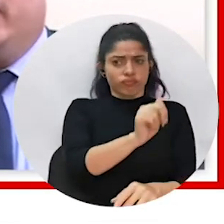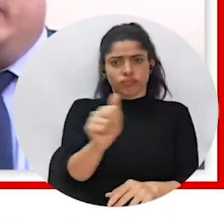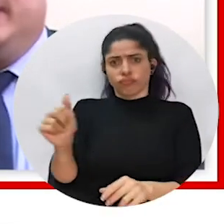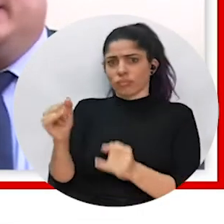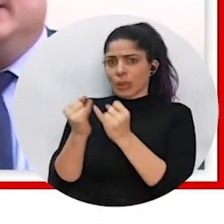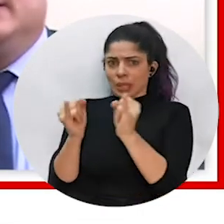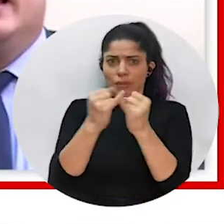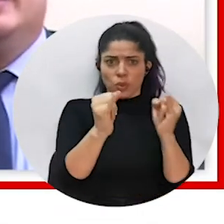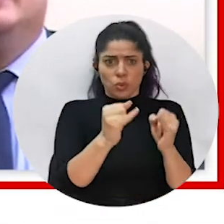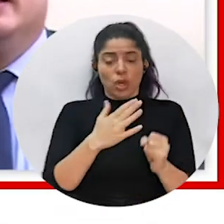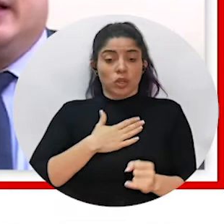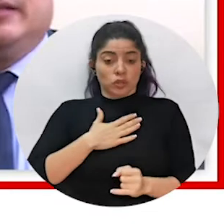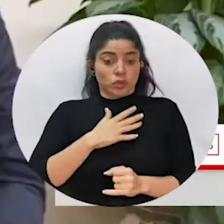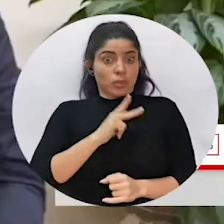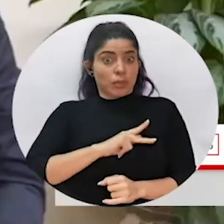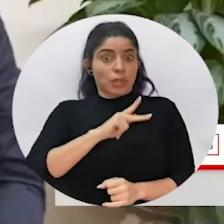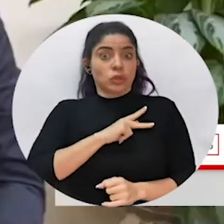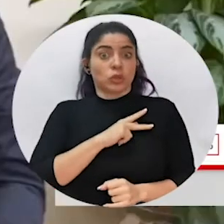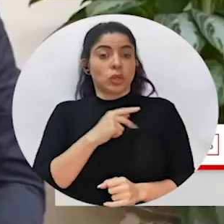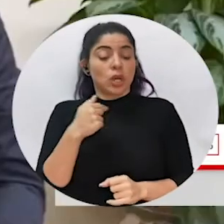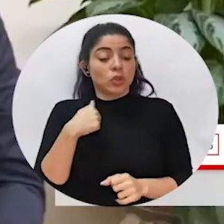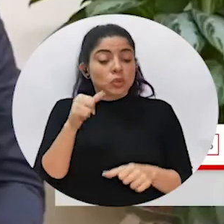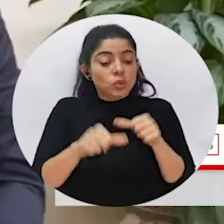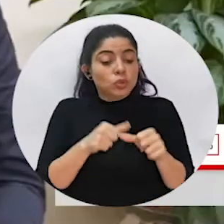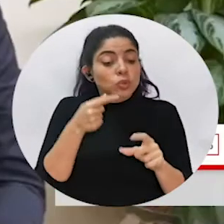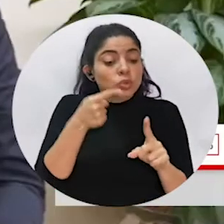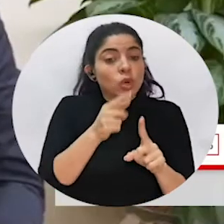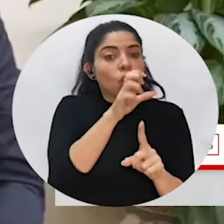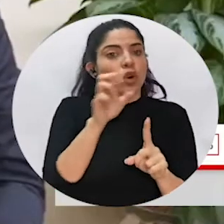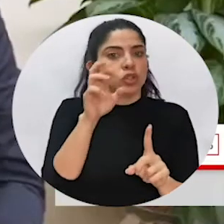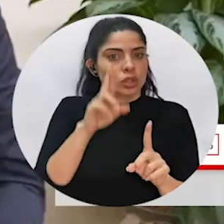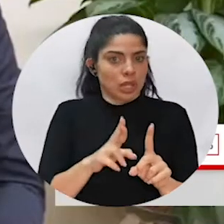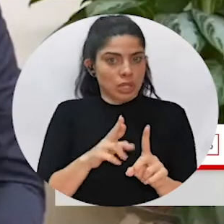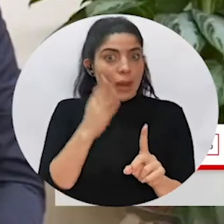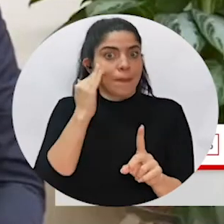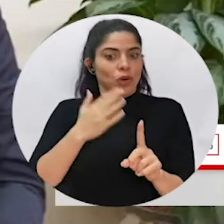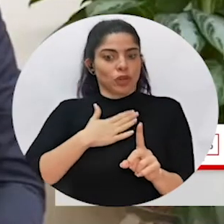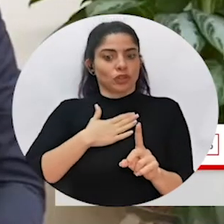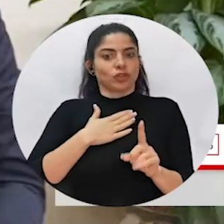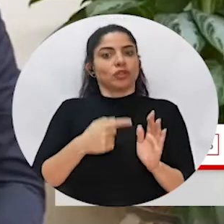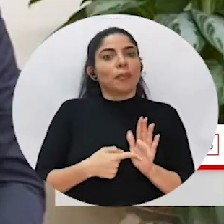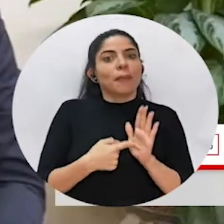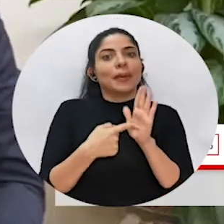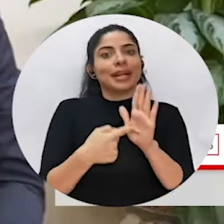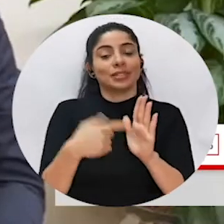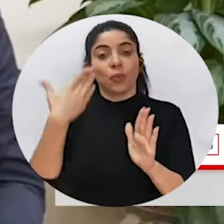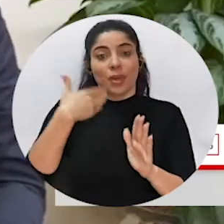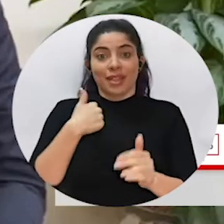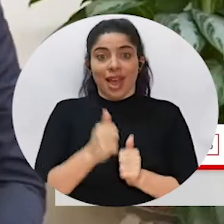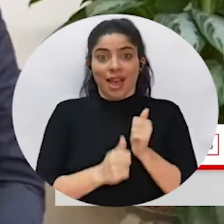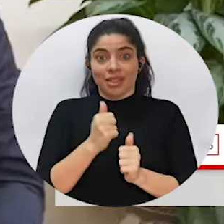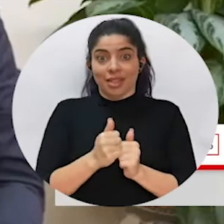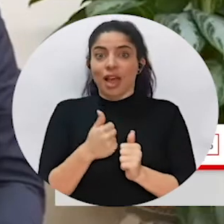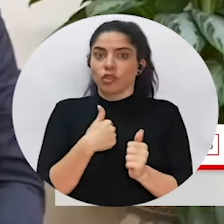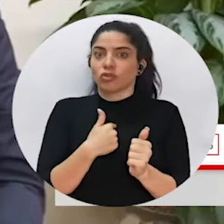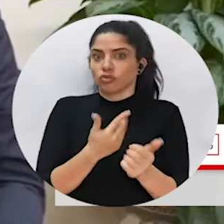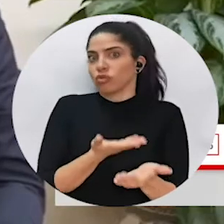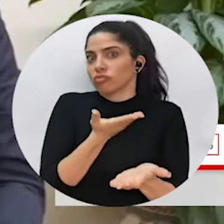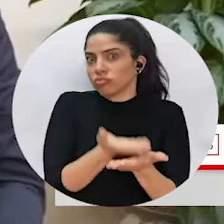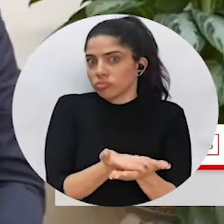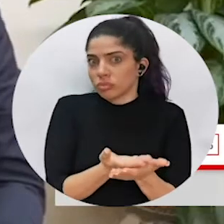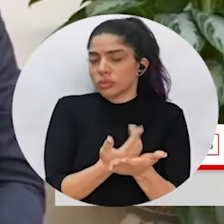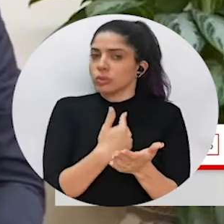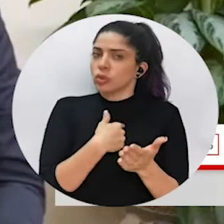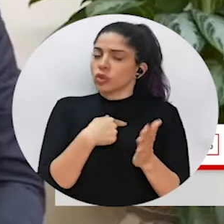We take this stand, and I take it particularly for Costa Rica, because that's how I presented as a candidate,